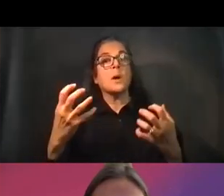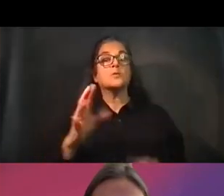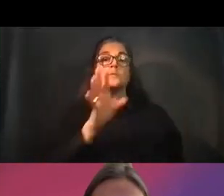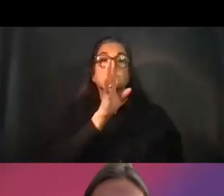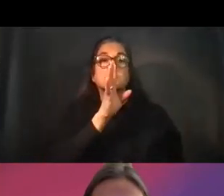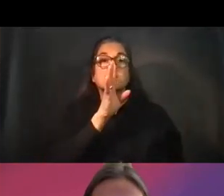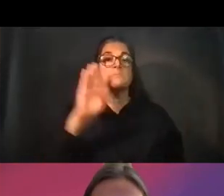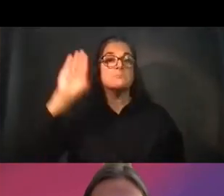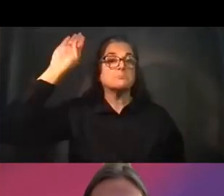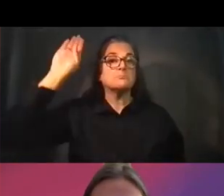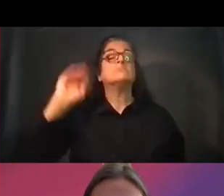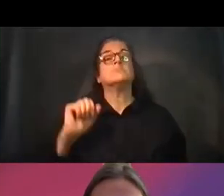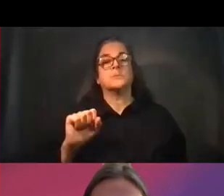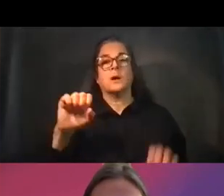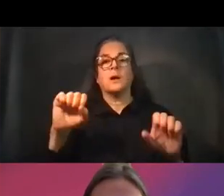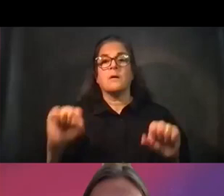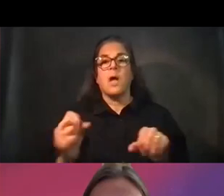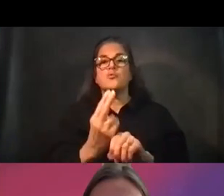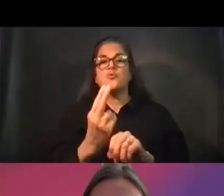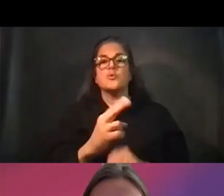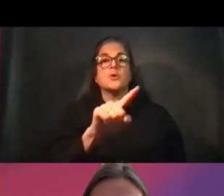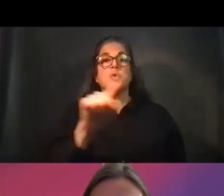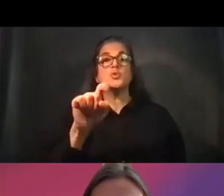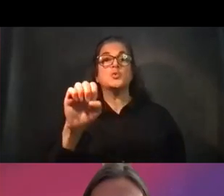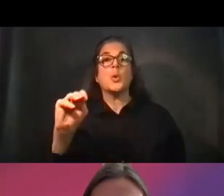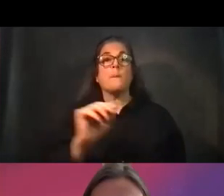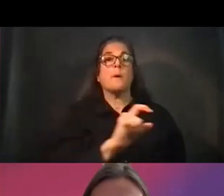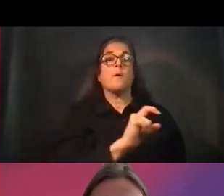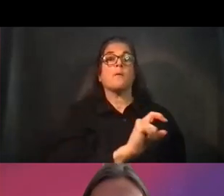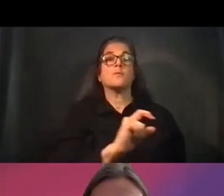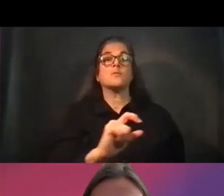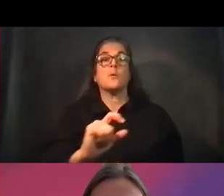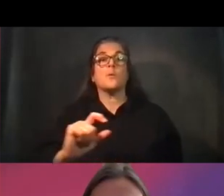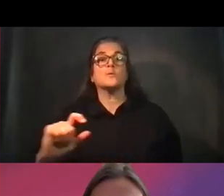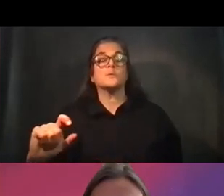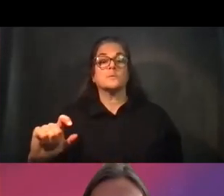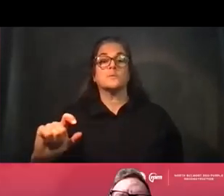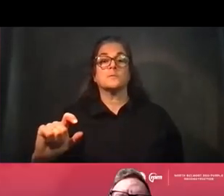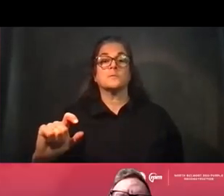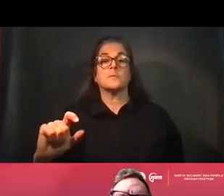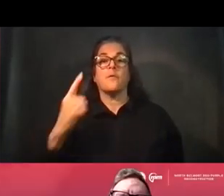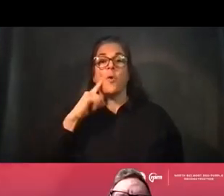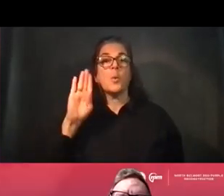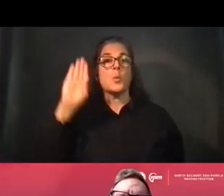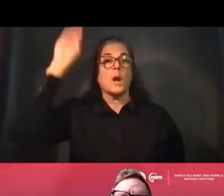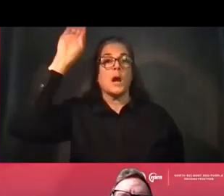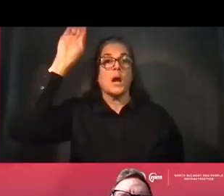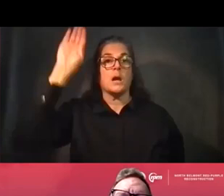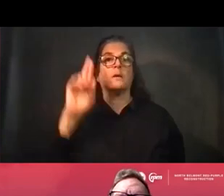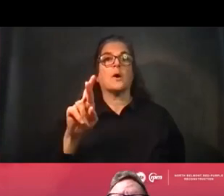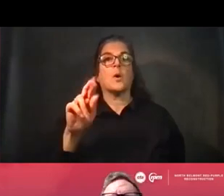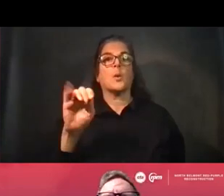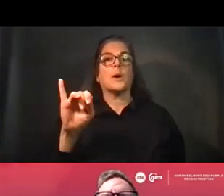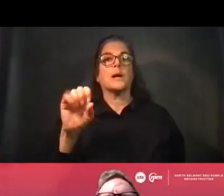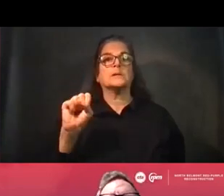you can use the zoom controls again at the bottom of your screen to raise your hand. And then